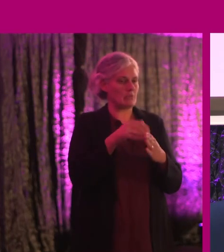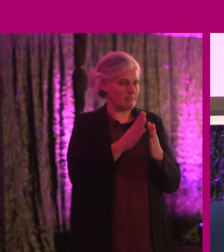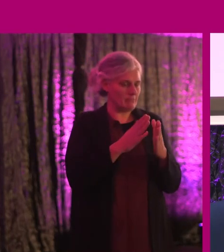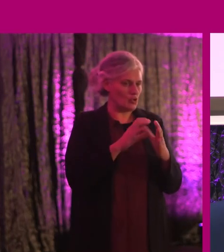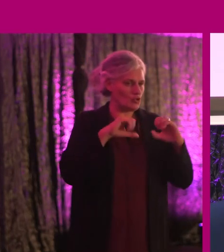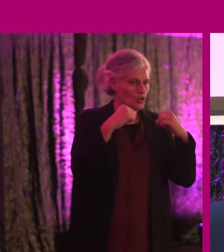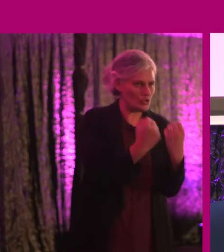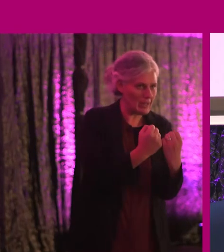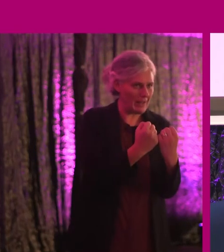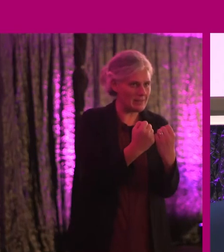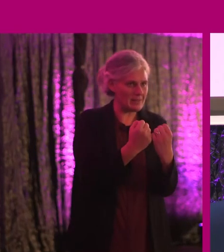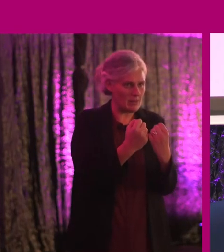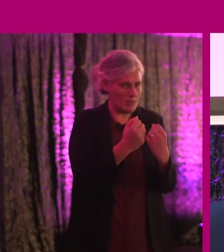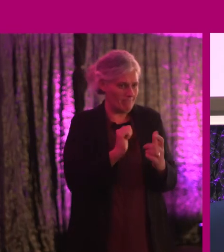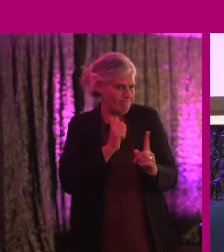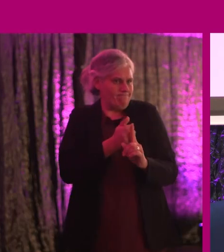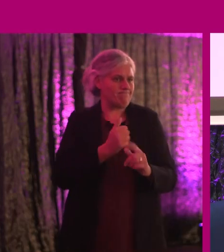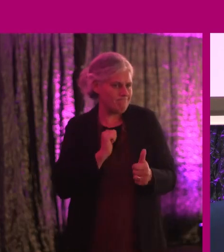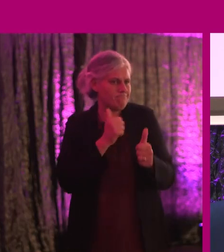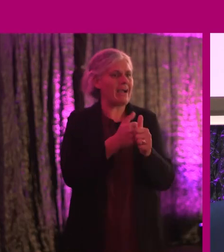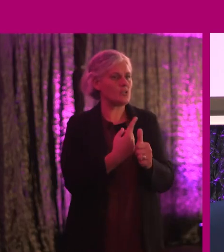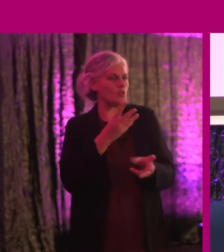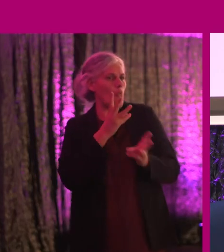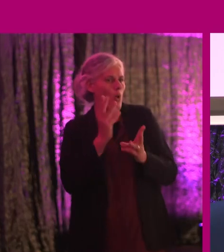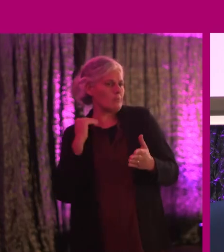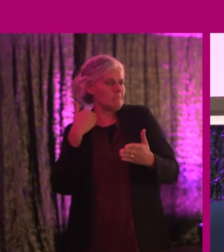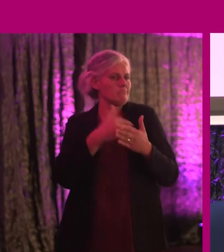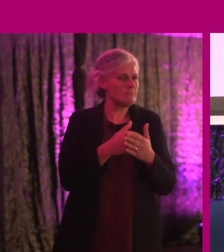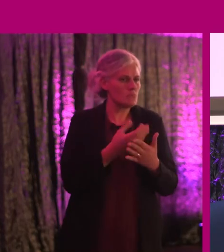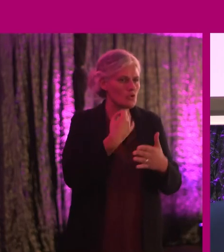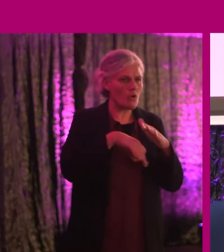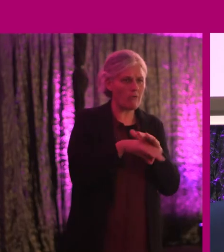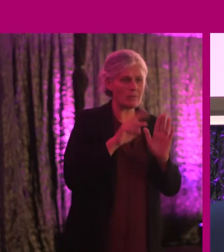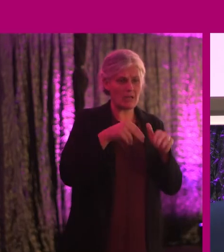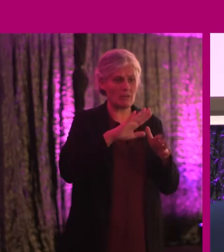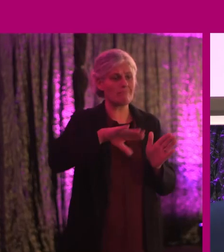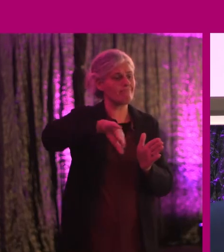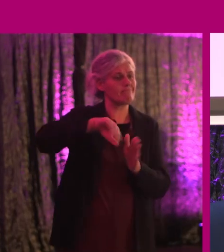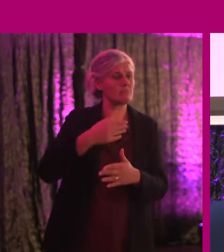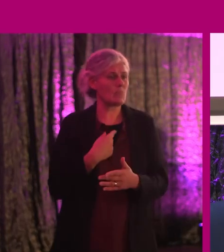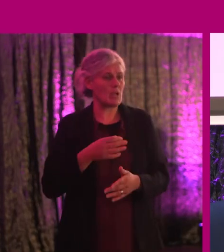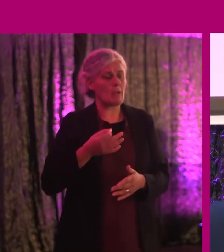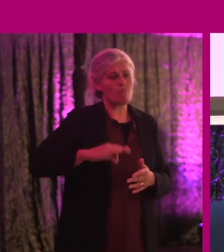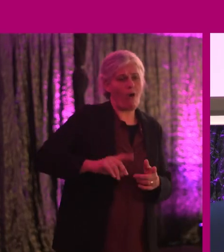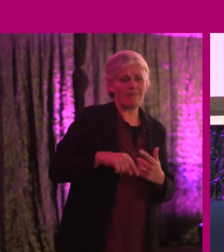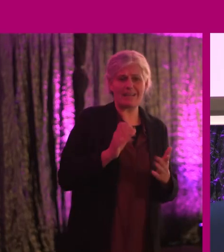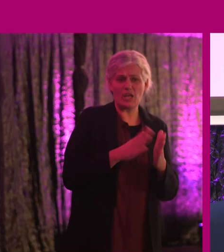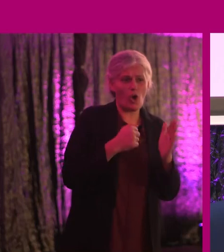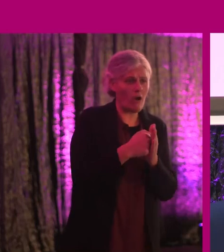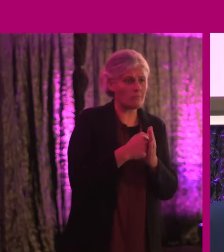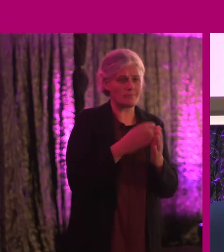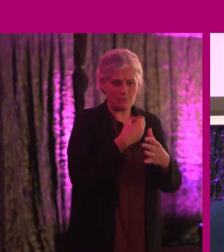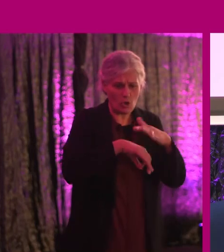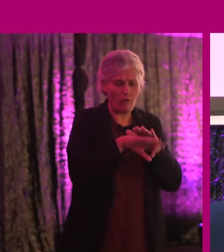backing the work that's being done in the not-for-profit sector and governments. We can't leave it just to not-for-profit and governments because it's too big a crisis.